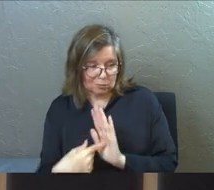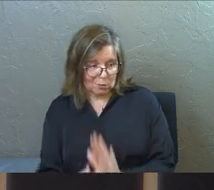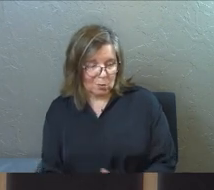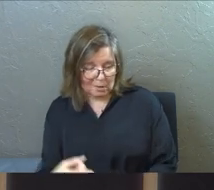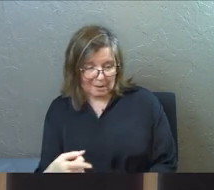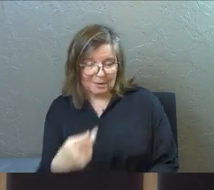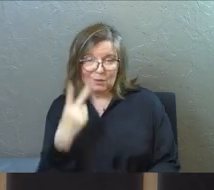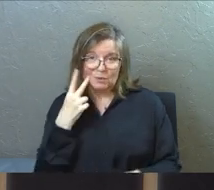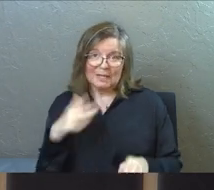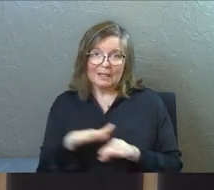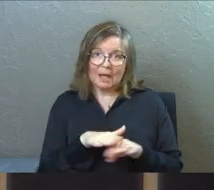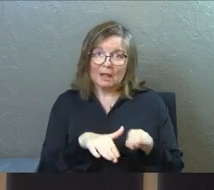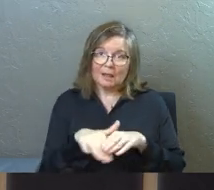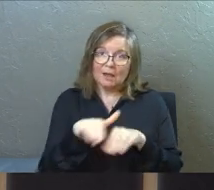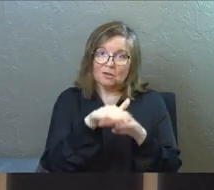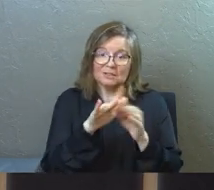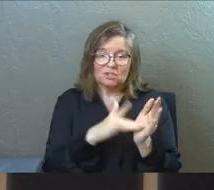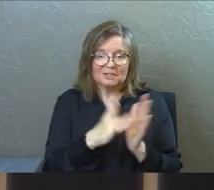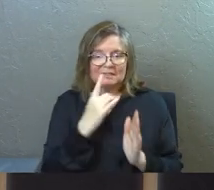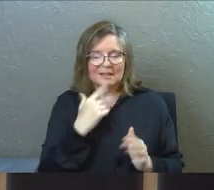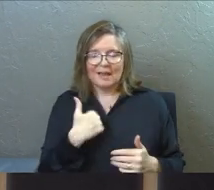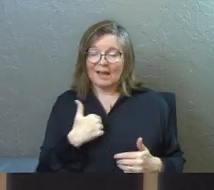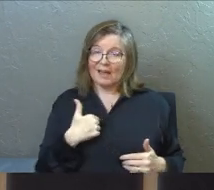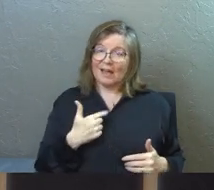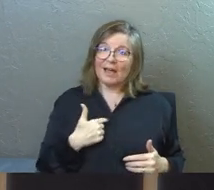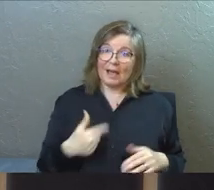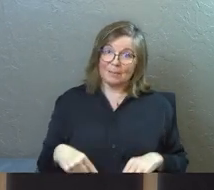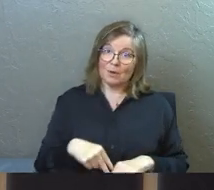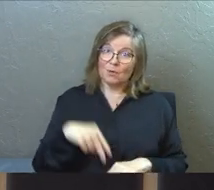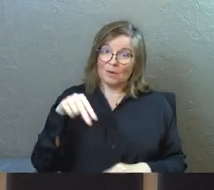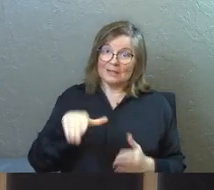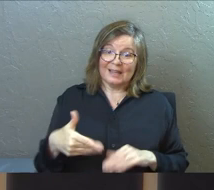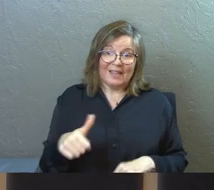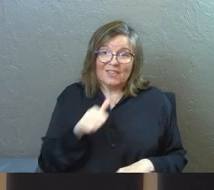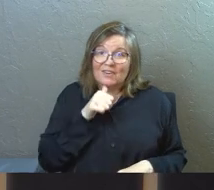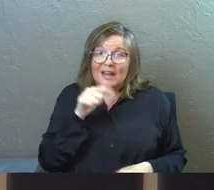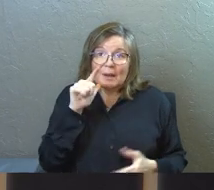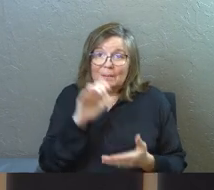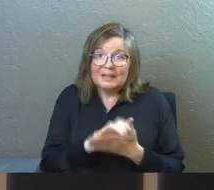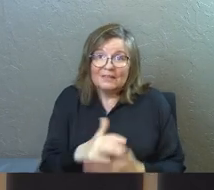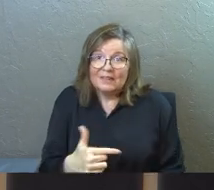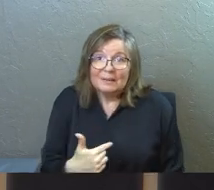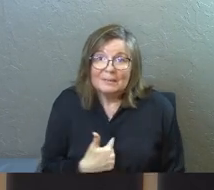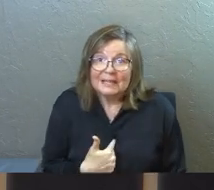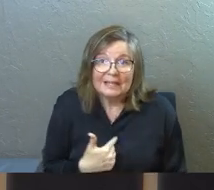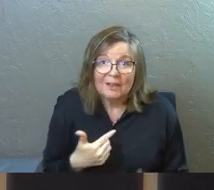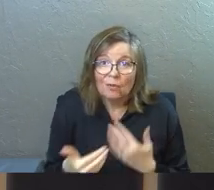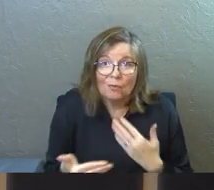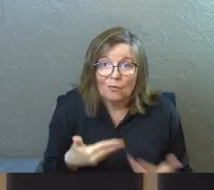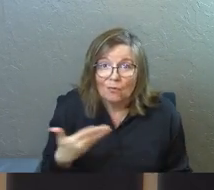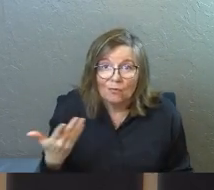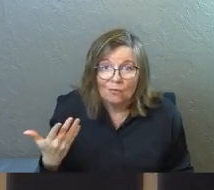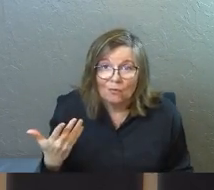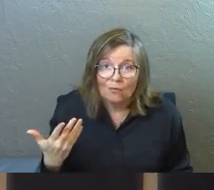And you see the layers there. And Jesus is saying, I'm about to rise from the dead and they're not going to believe in me either.